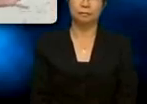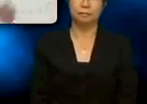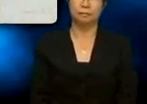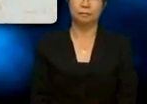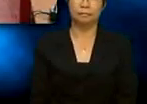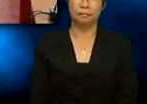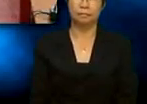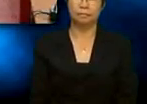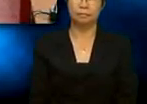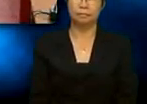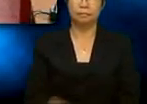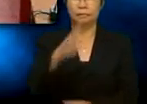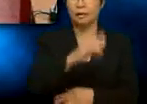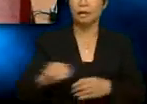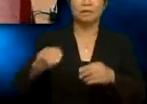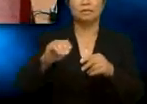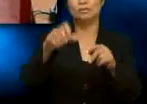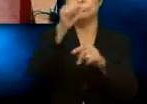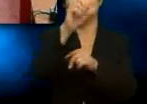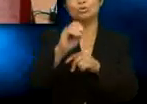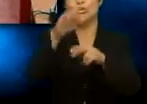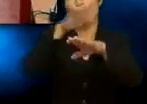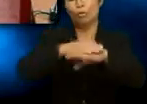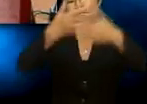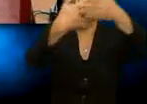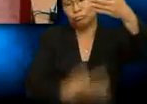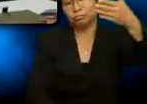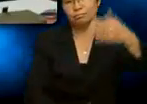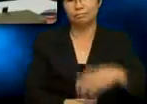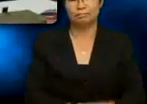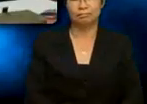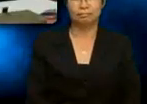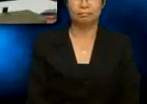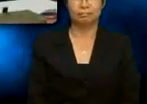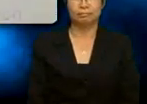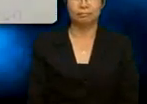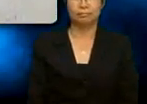And so on. Okay. Is everything clear? Any questions?